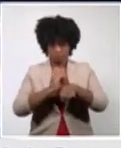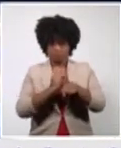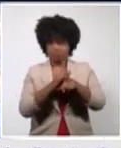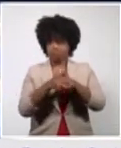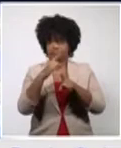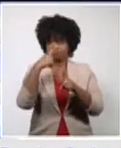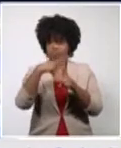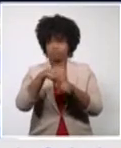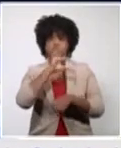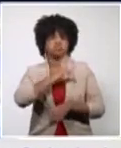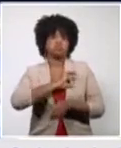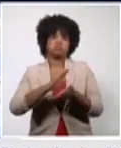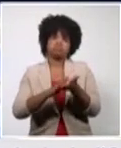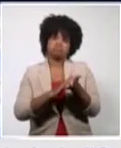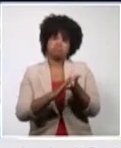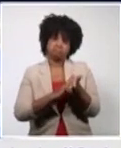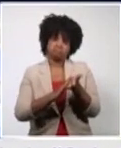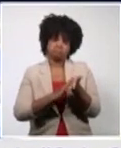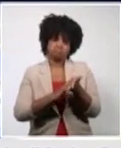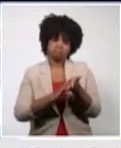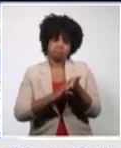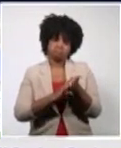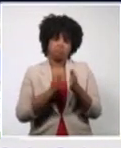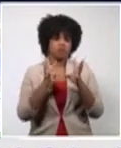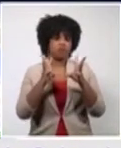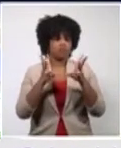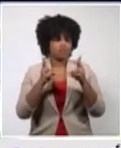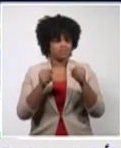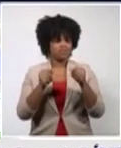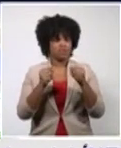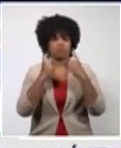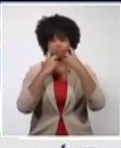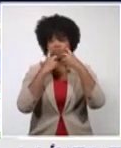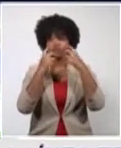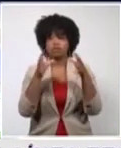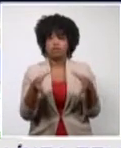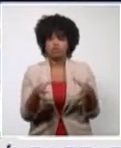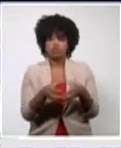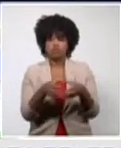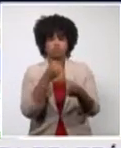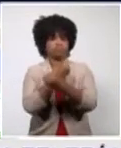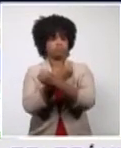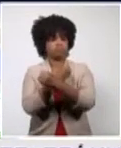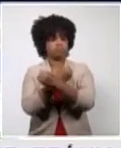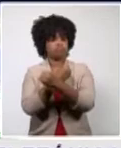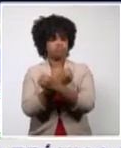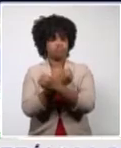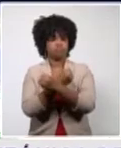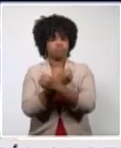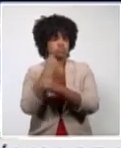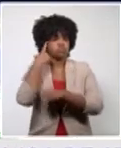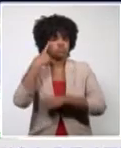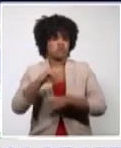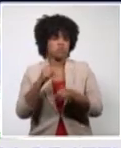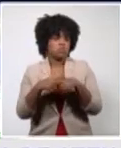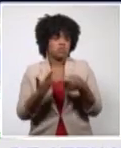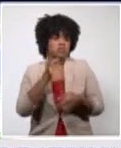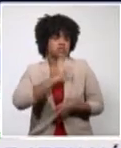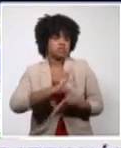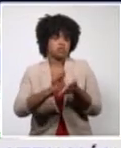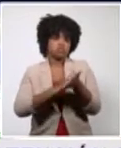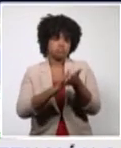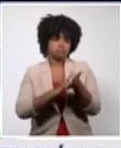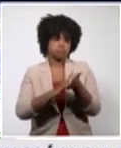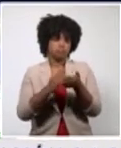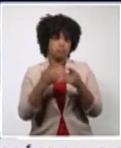were asymptomatic, always an important risk group. These asymptomatic cases come out